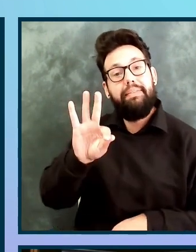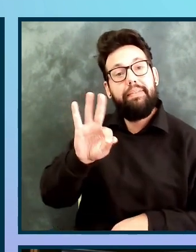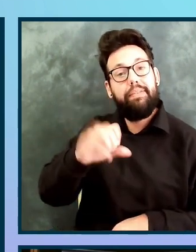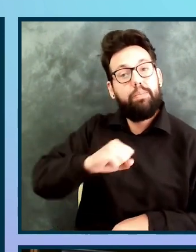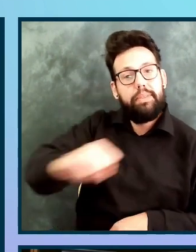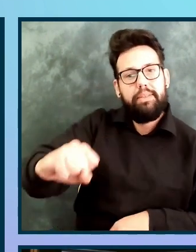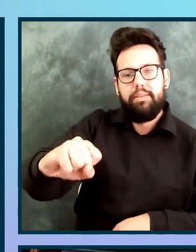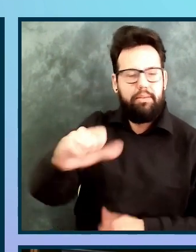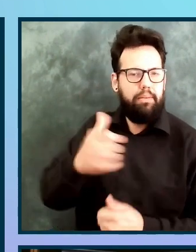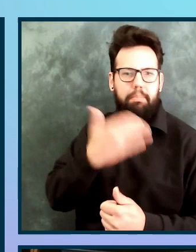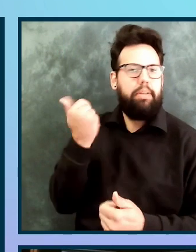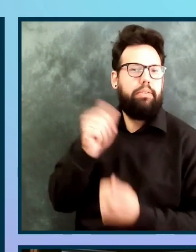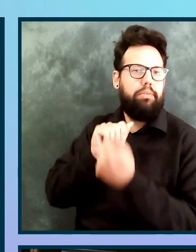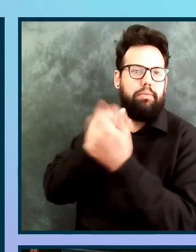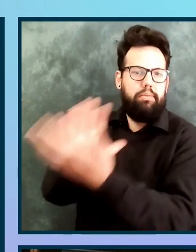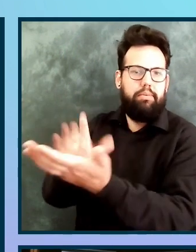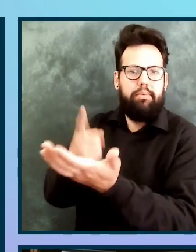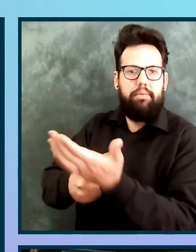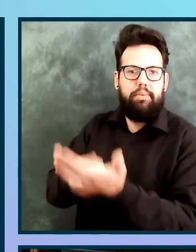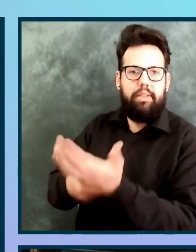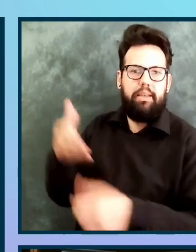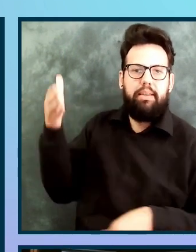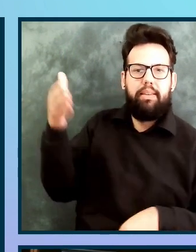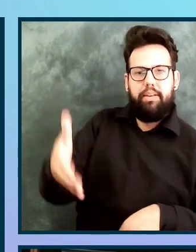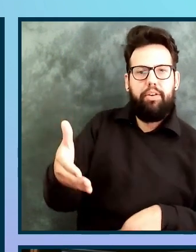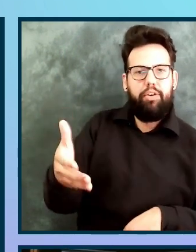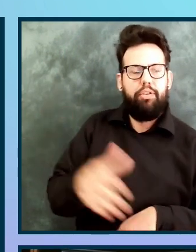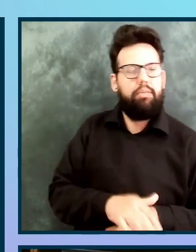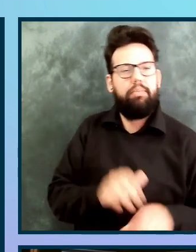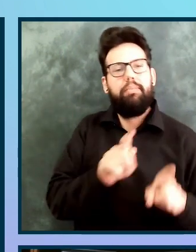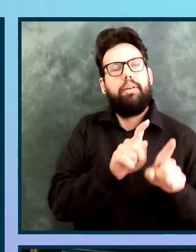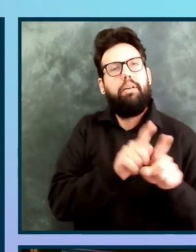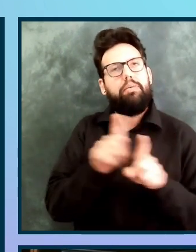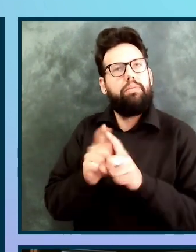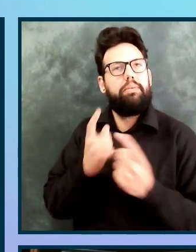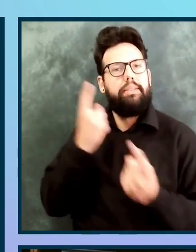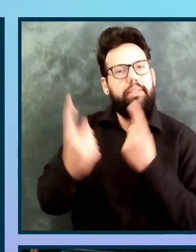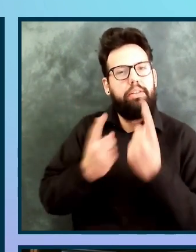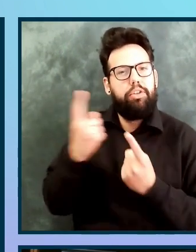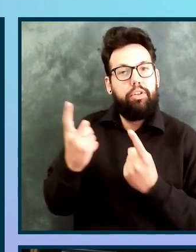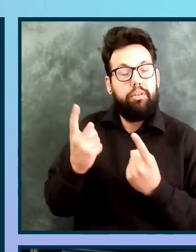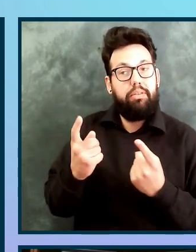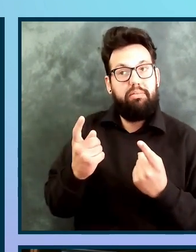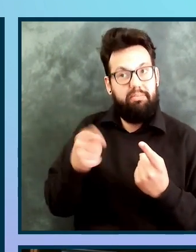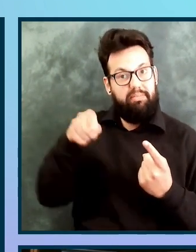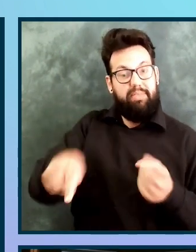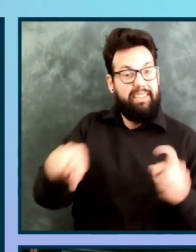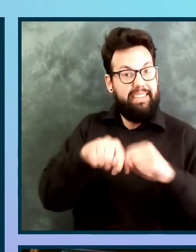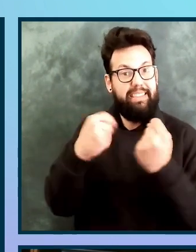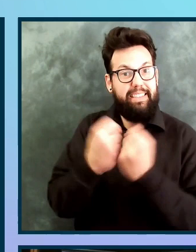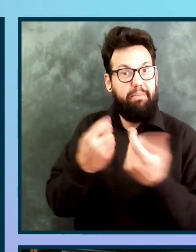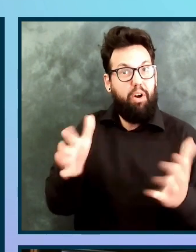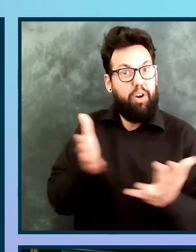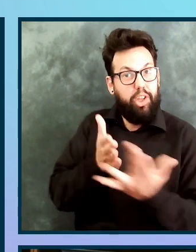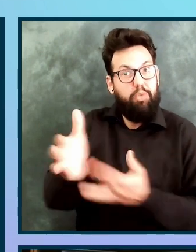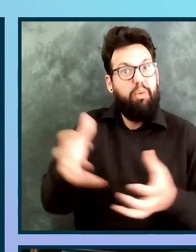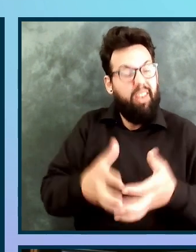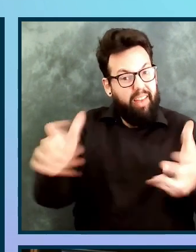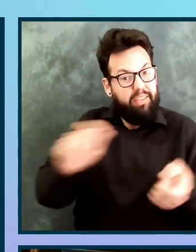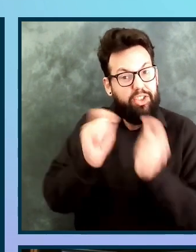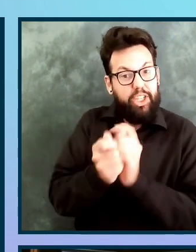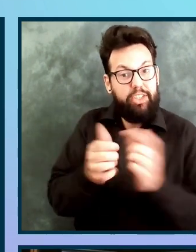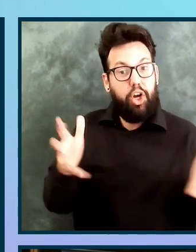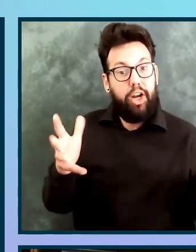on and immediately. The organizational context for the change. How much change is already going on that can greatly impact the team's willingness